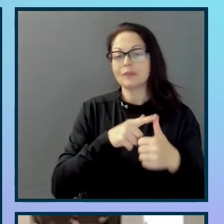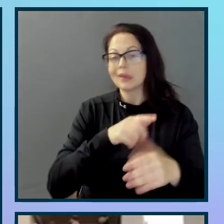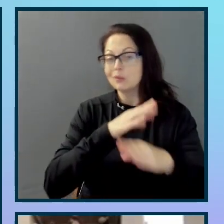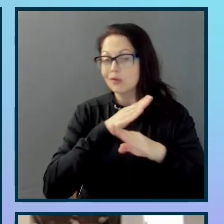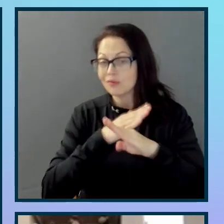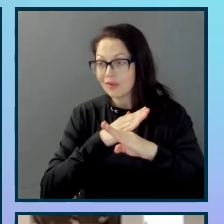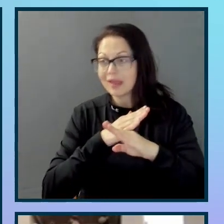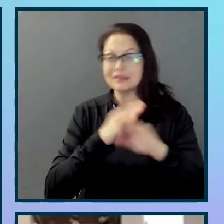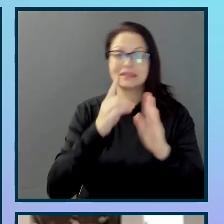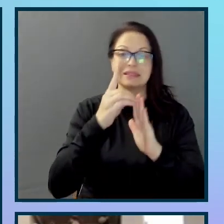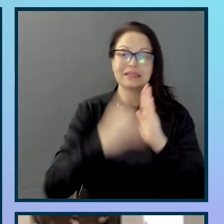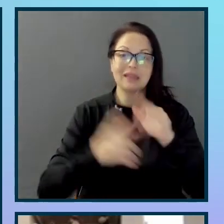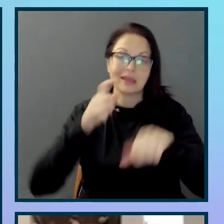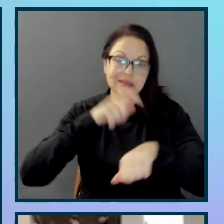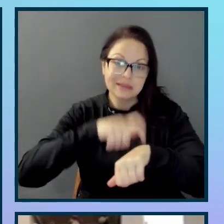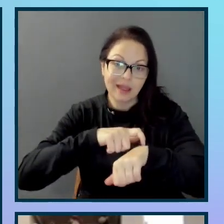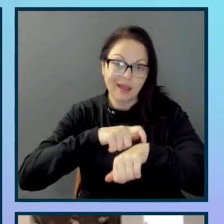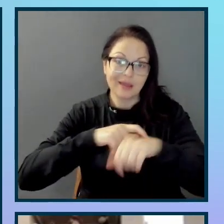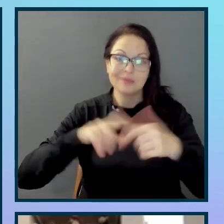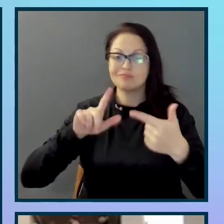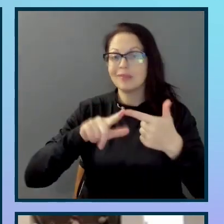prevents publicity problems.